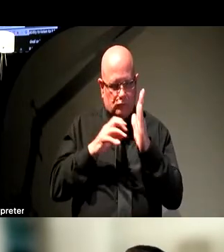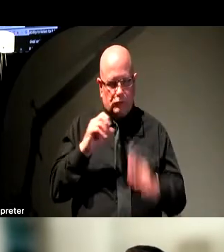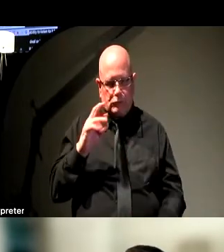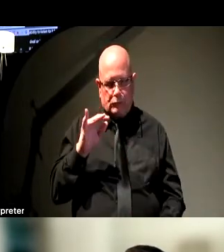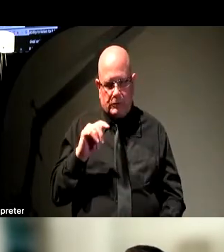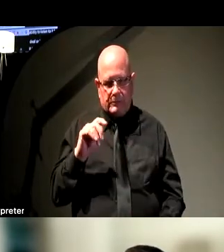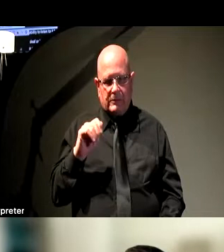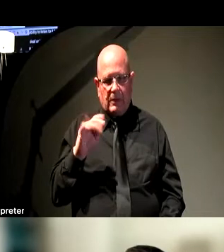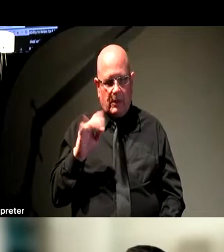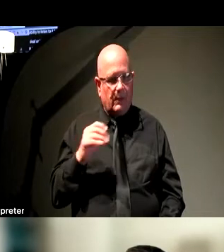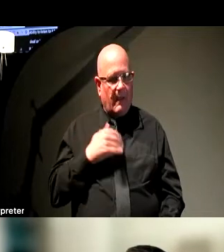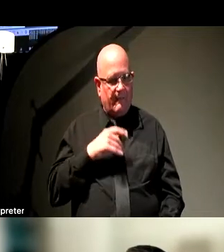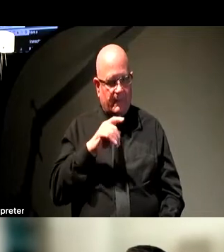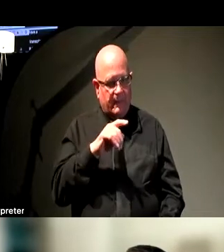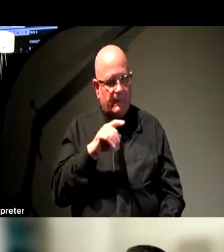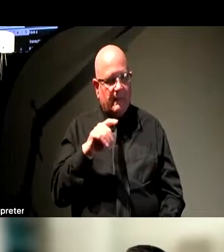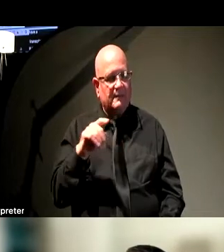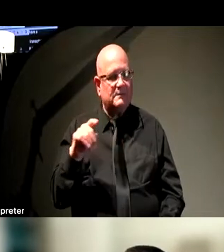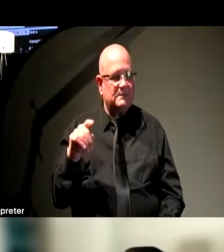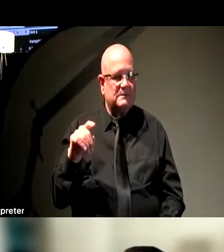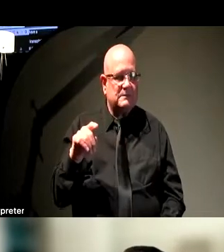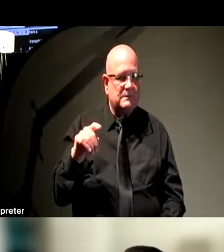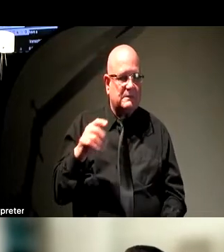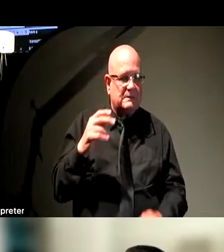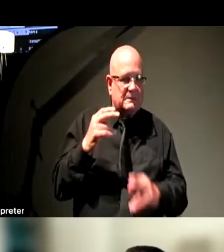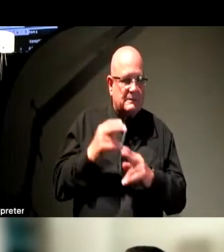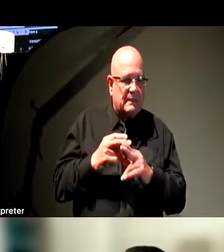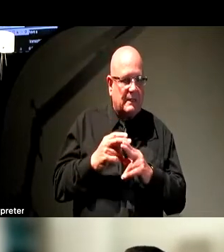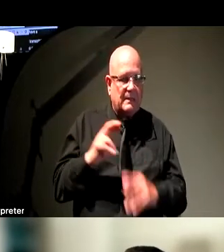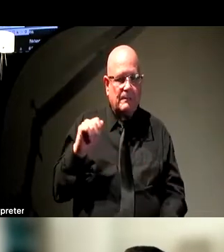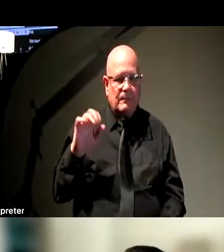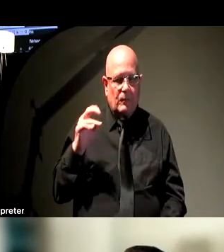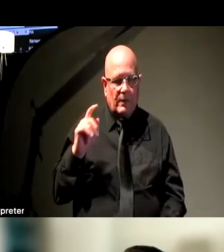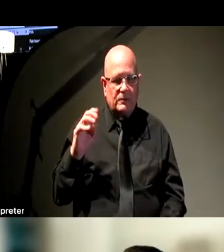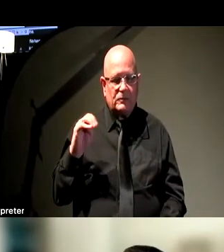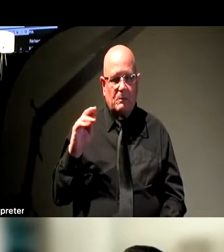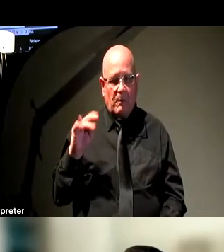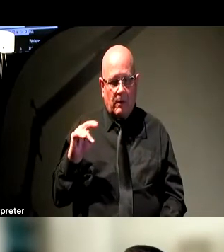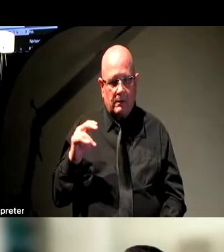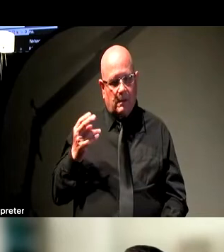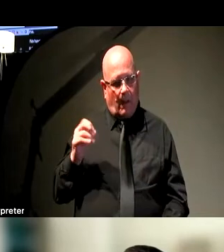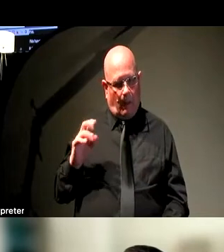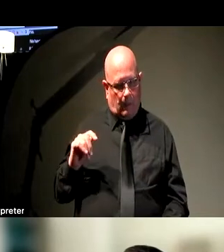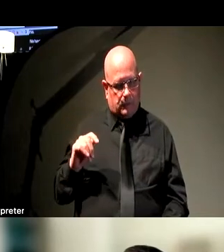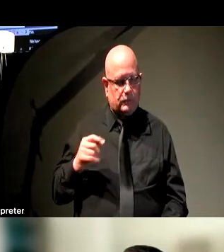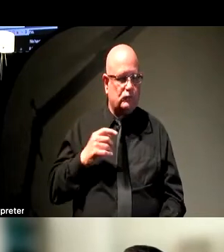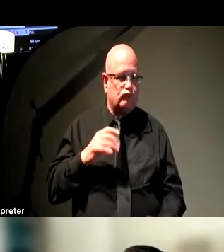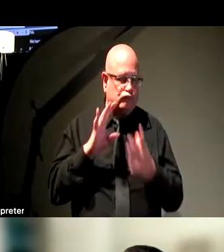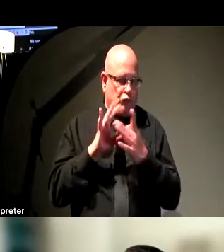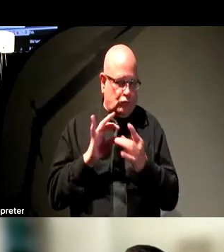got speaker identification. In this case, Rachel Martin is the host. And we have the little bit that she has said. And then when